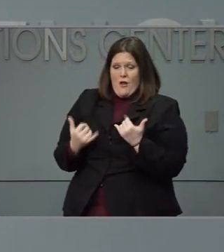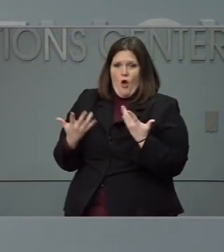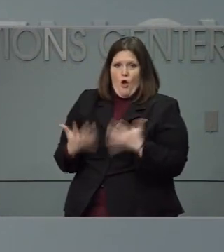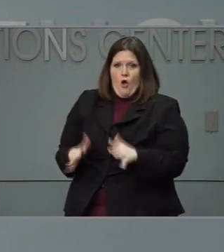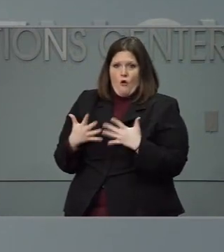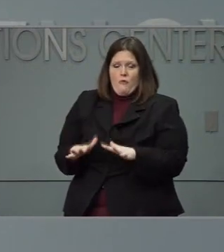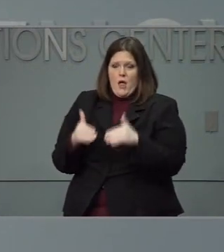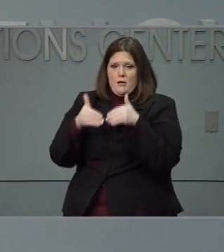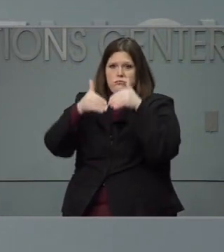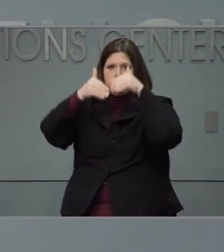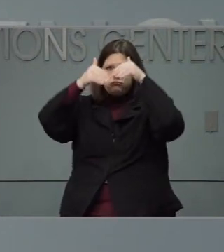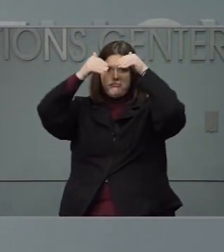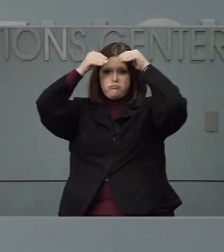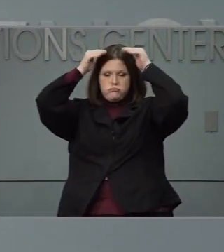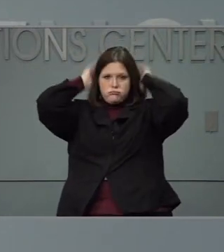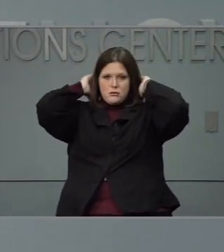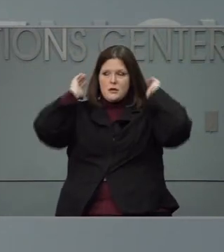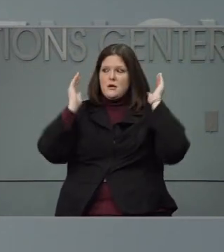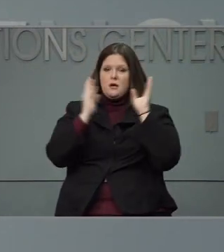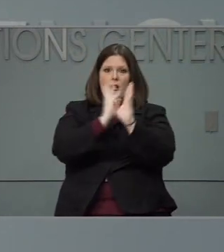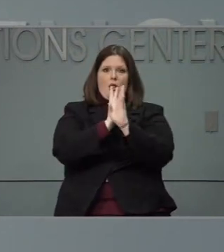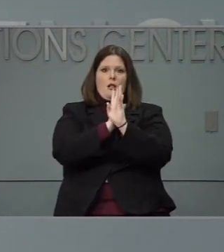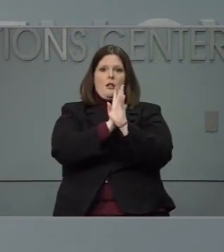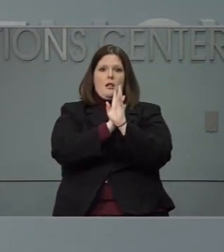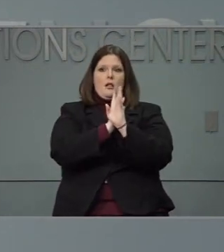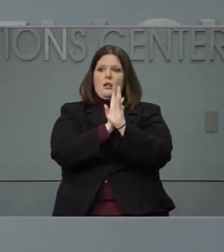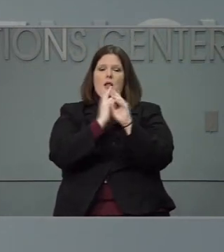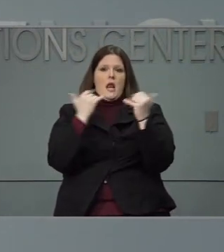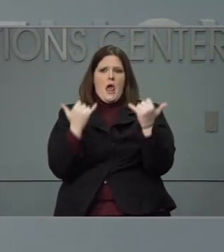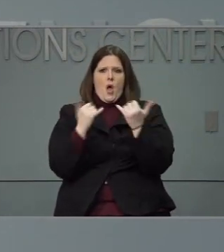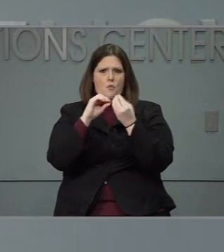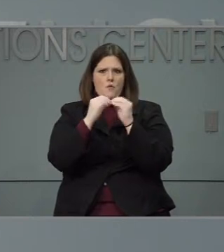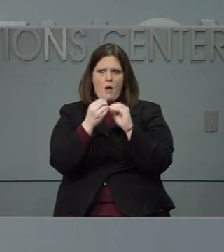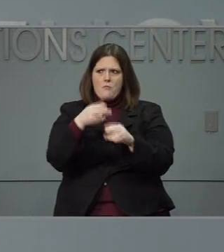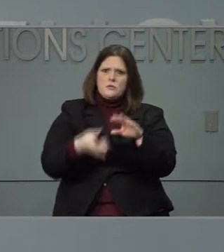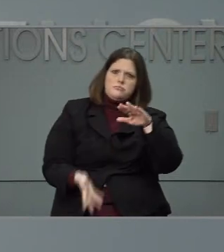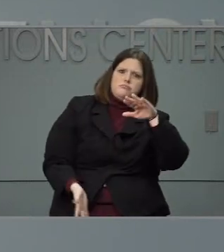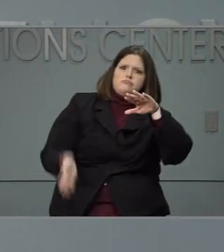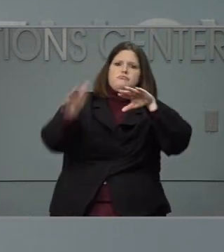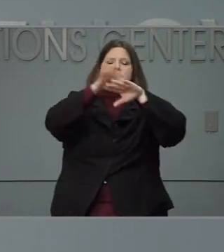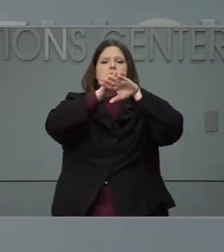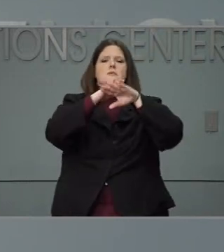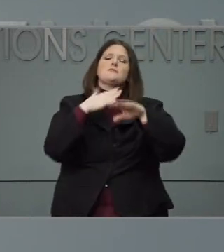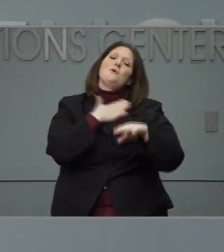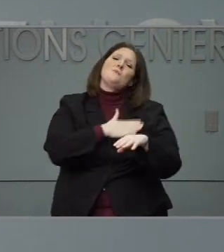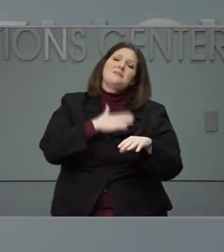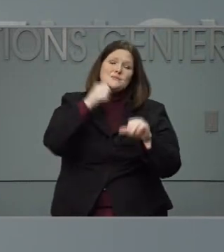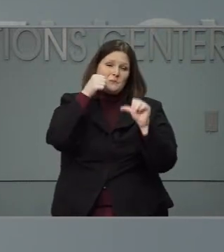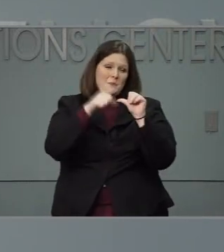with the most number of covid patients that they've seen throughout this pandemic. And so we appreciate everyone's patience.